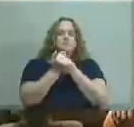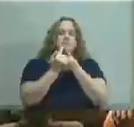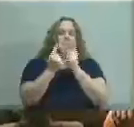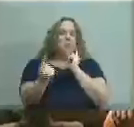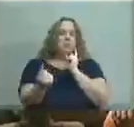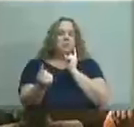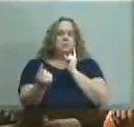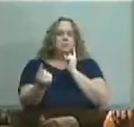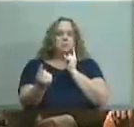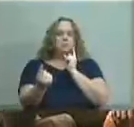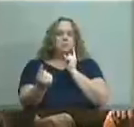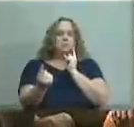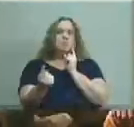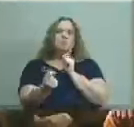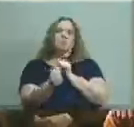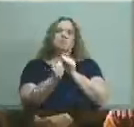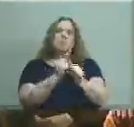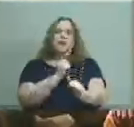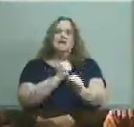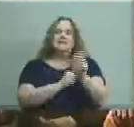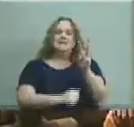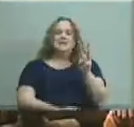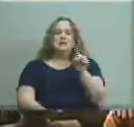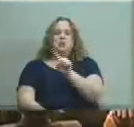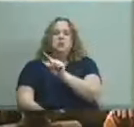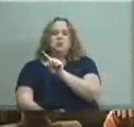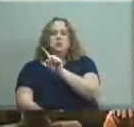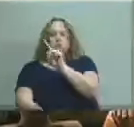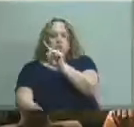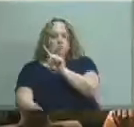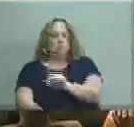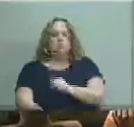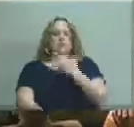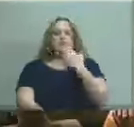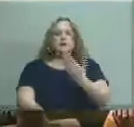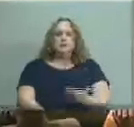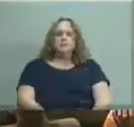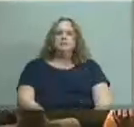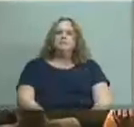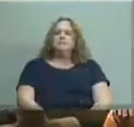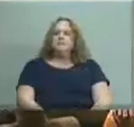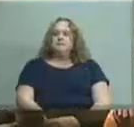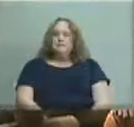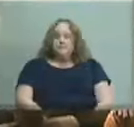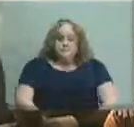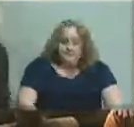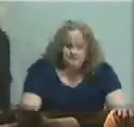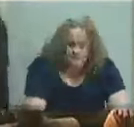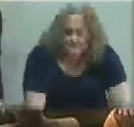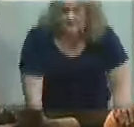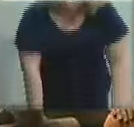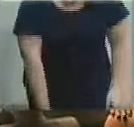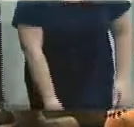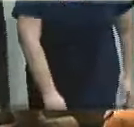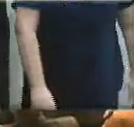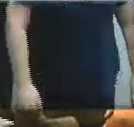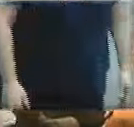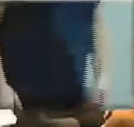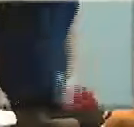opposed okay motion carries six to one thank you okay